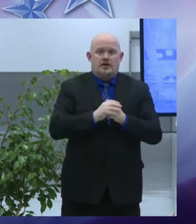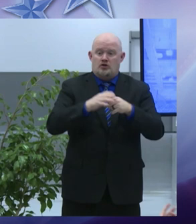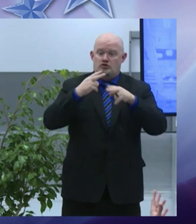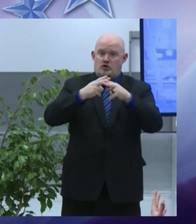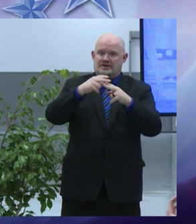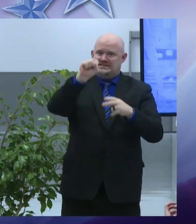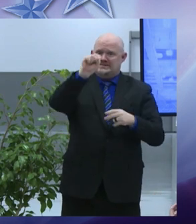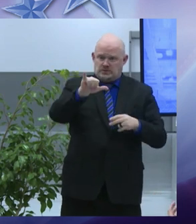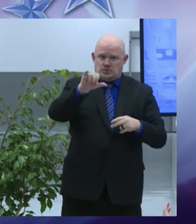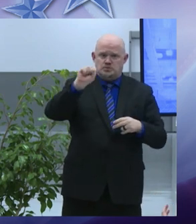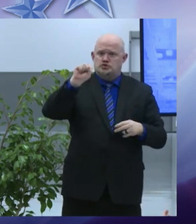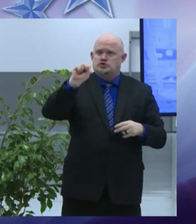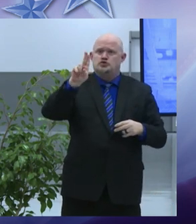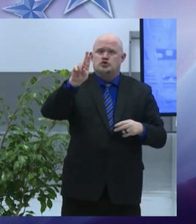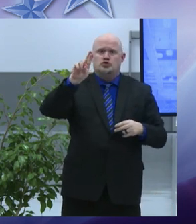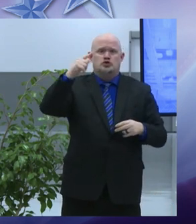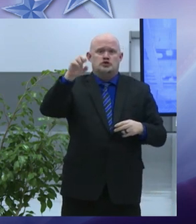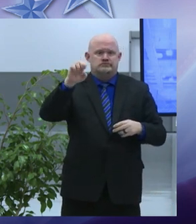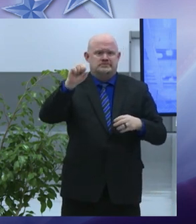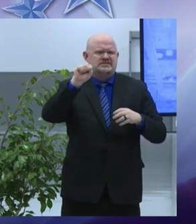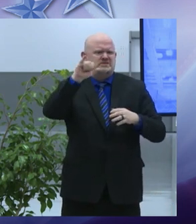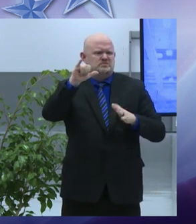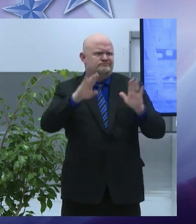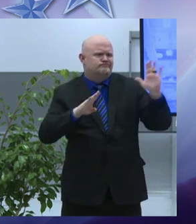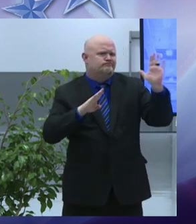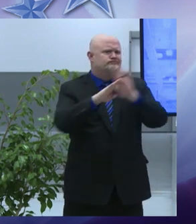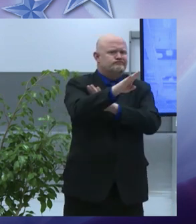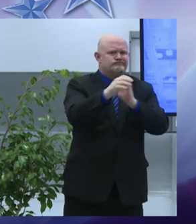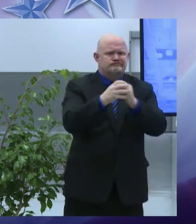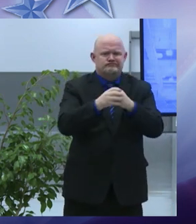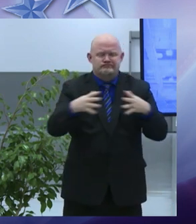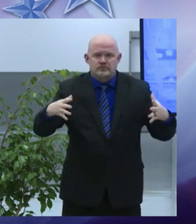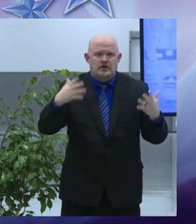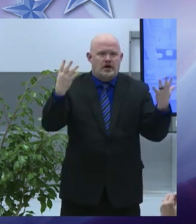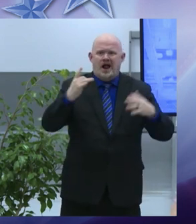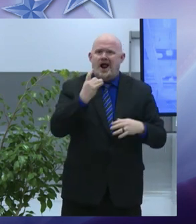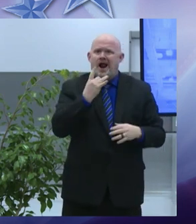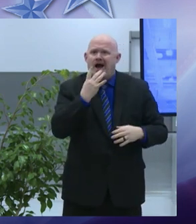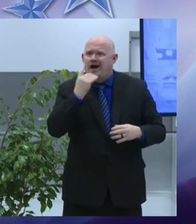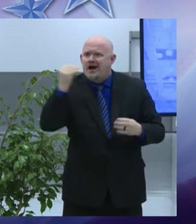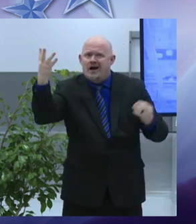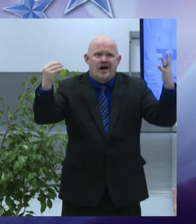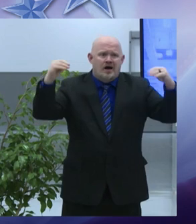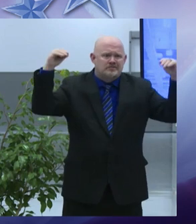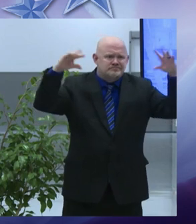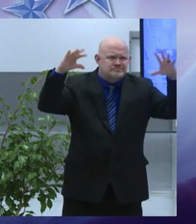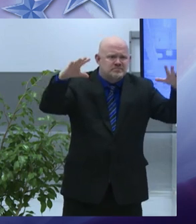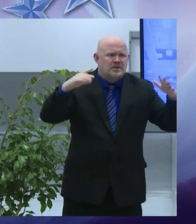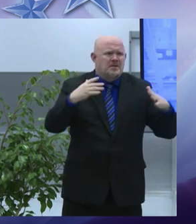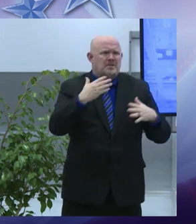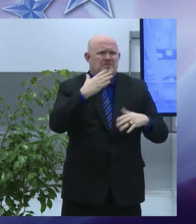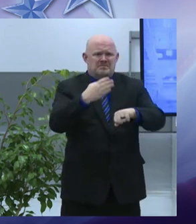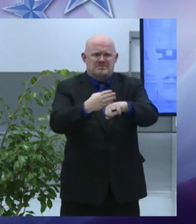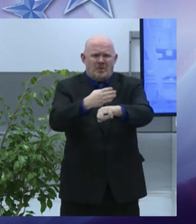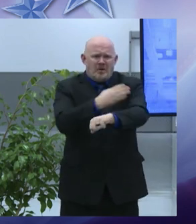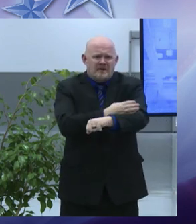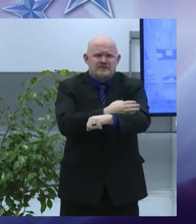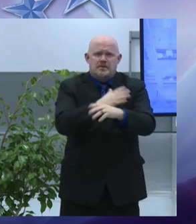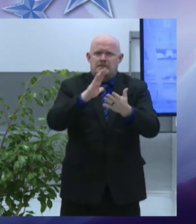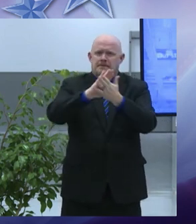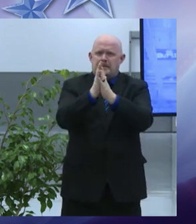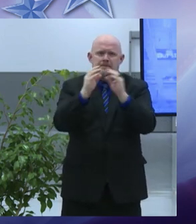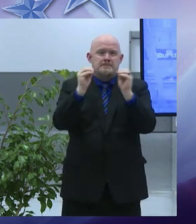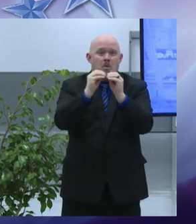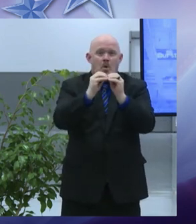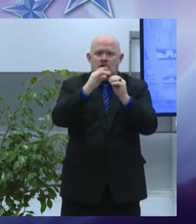our streetlight network to put Syracuse on the map among the world's most forward-looking smart cities the Syracuse surge is our